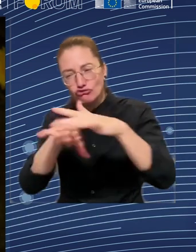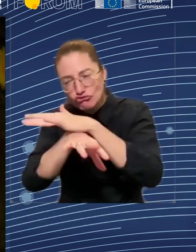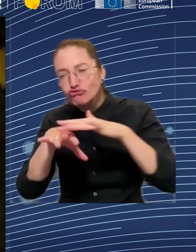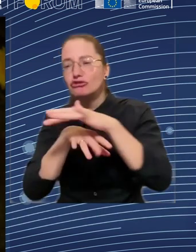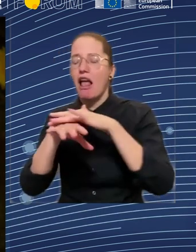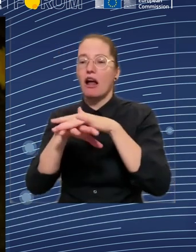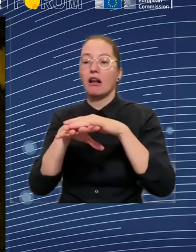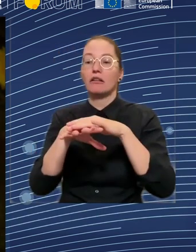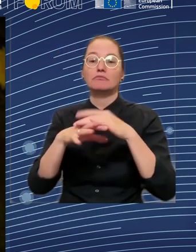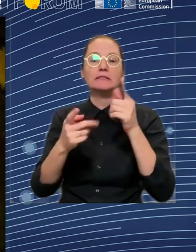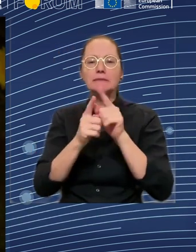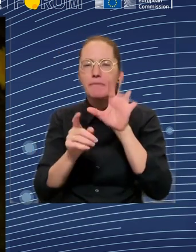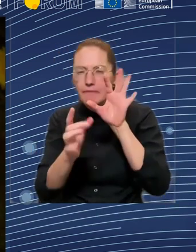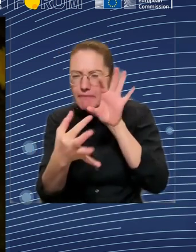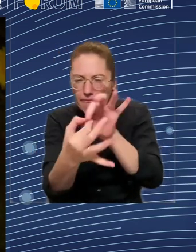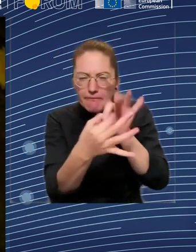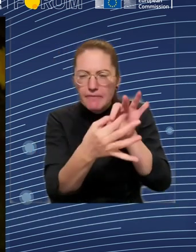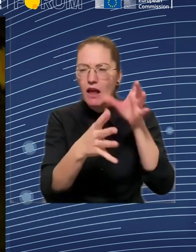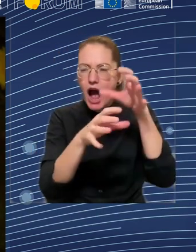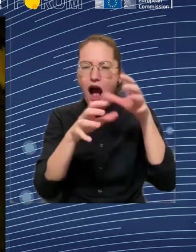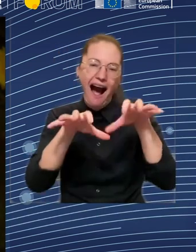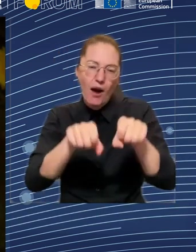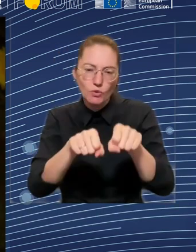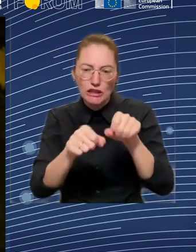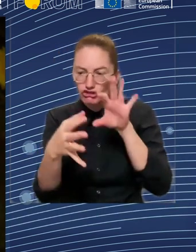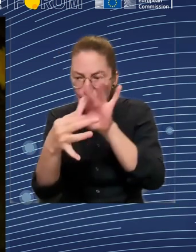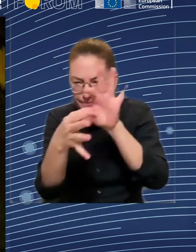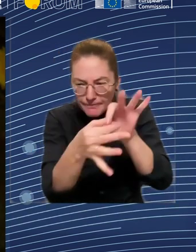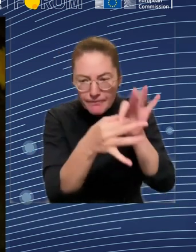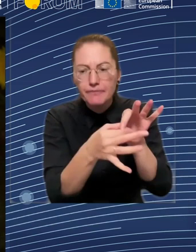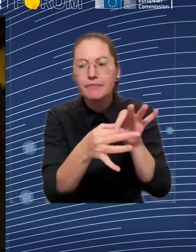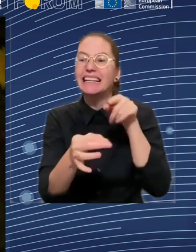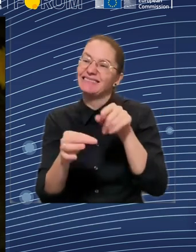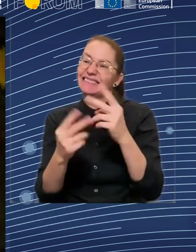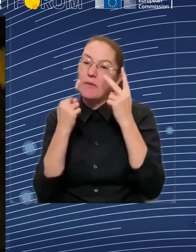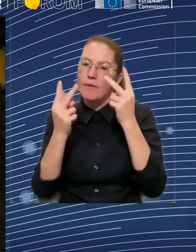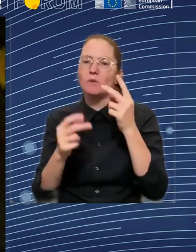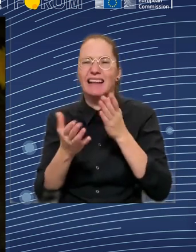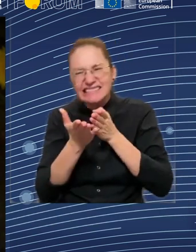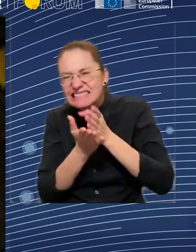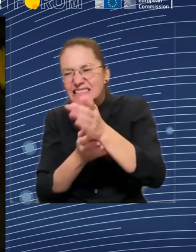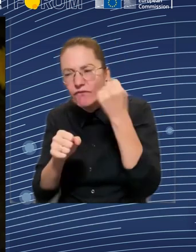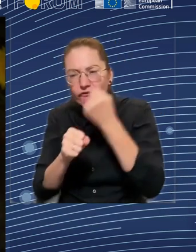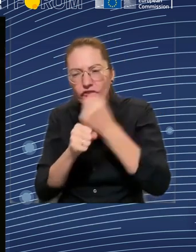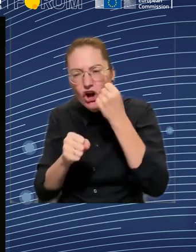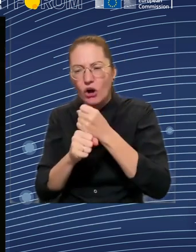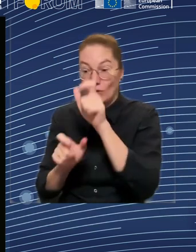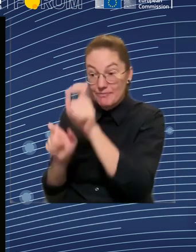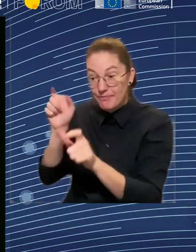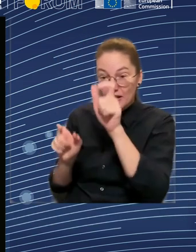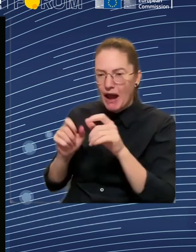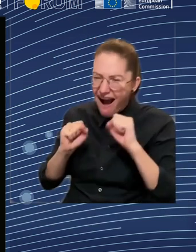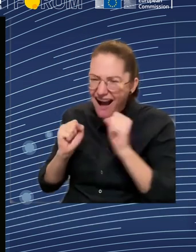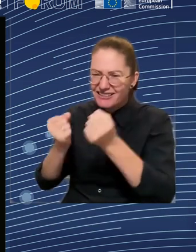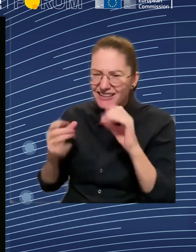this is not a very concrete, but this is part of my dreams related to my place. Absolutely. Kenneth,